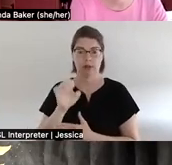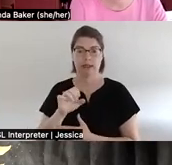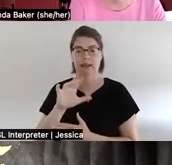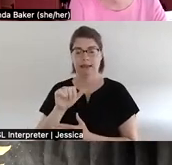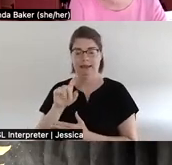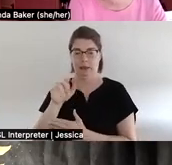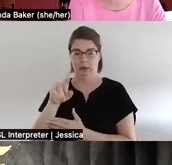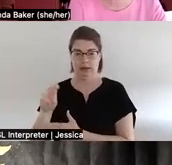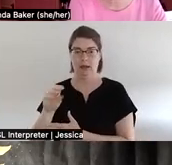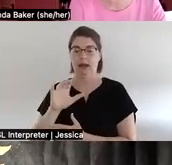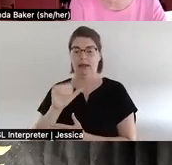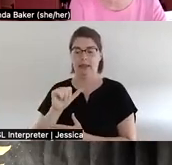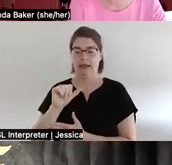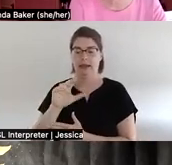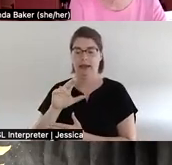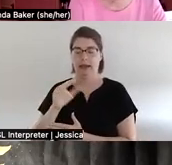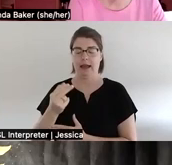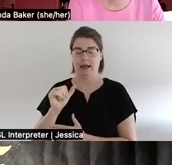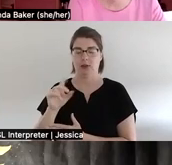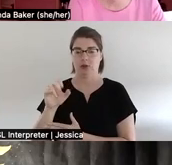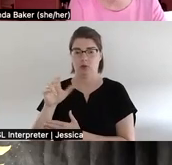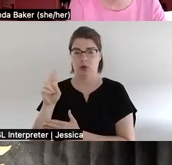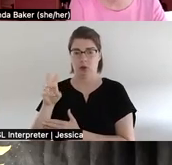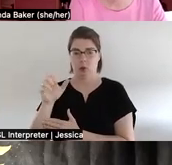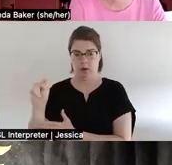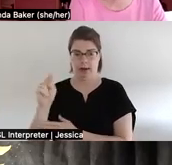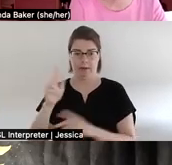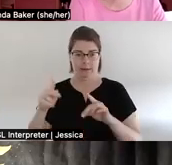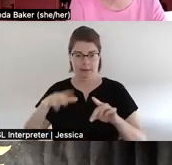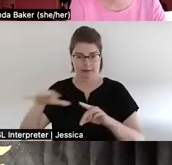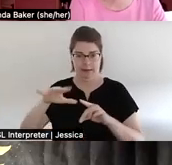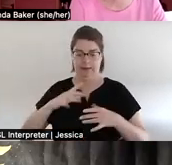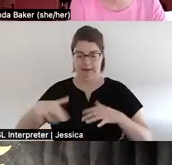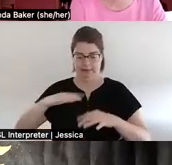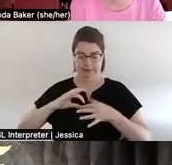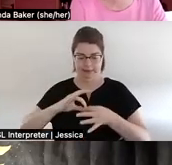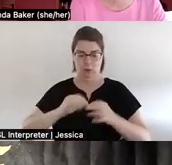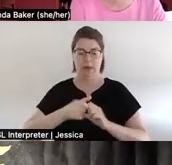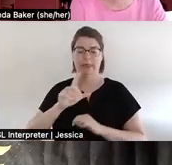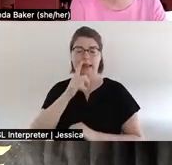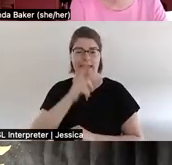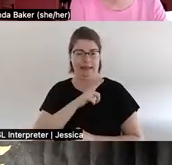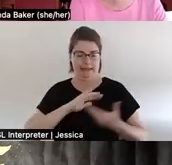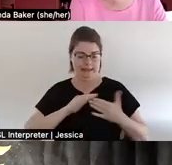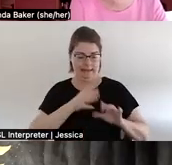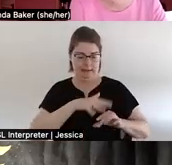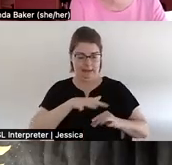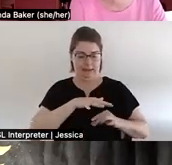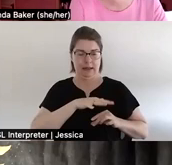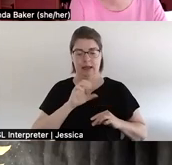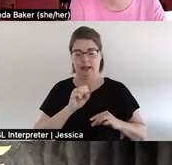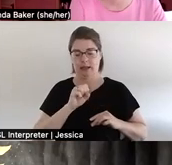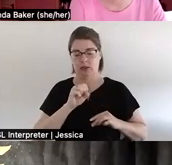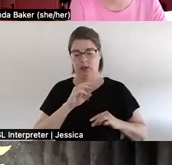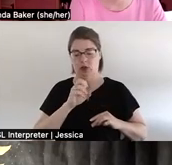and the Attawandaron peoples. These lands are connected with the London Township and Sombra Treaties